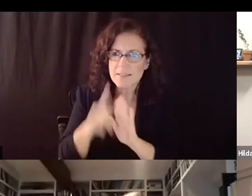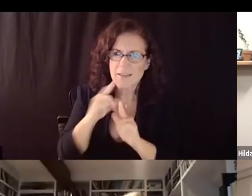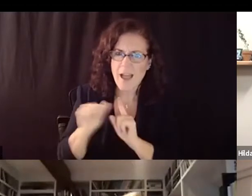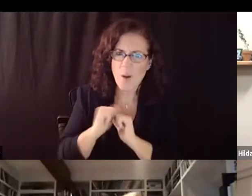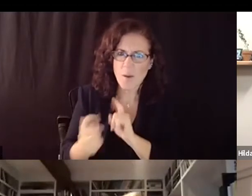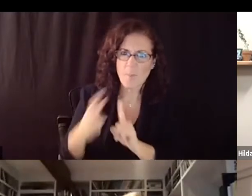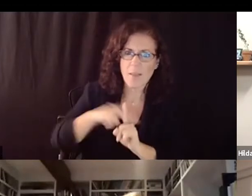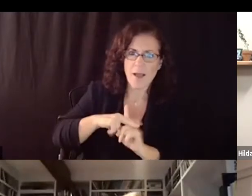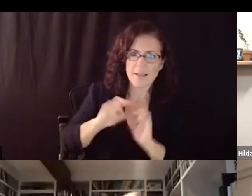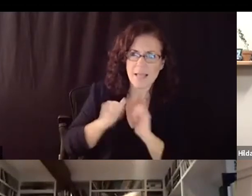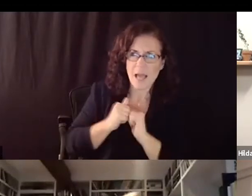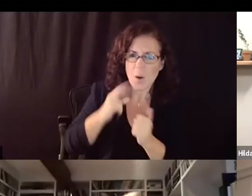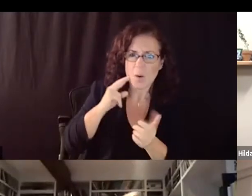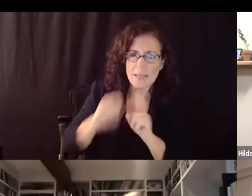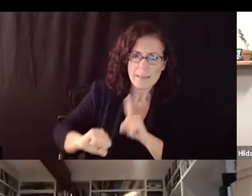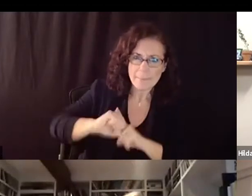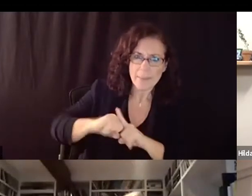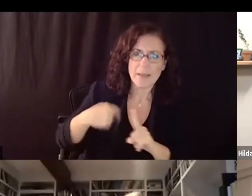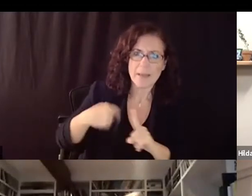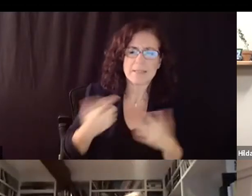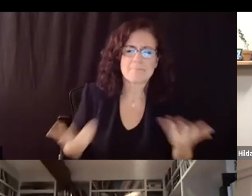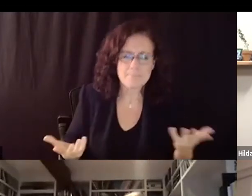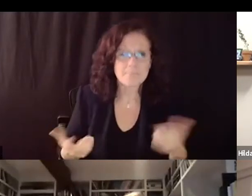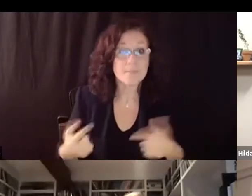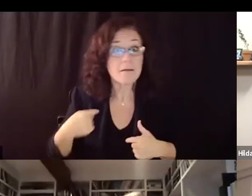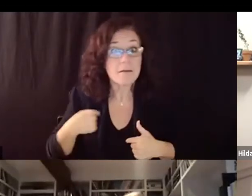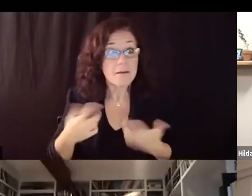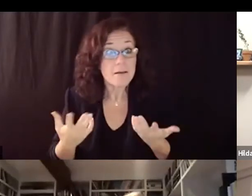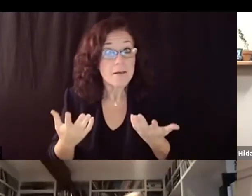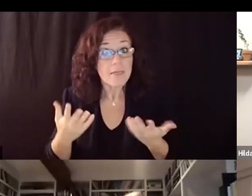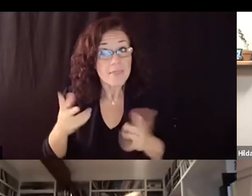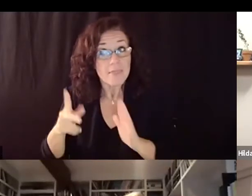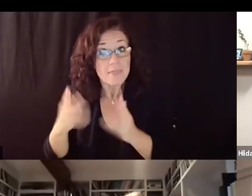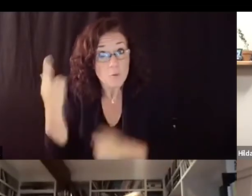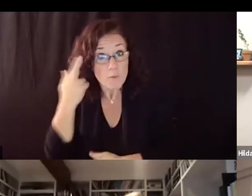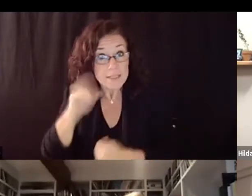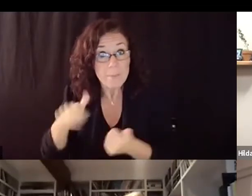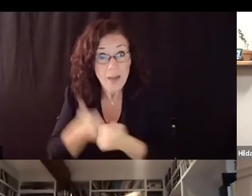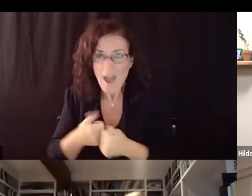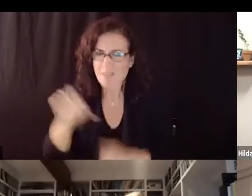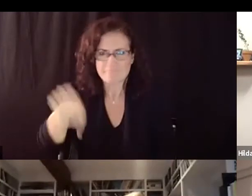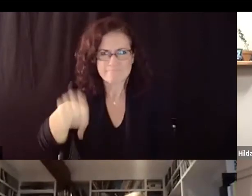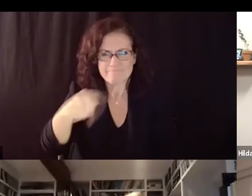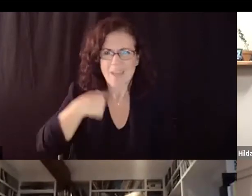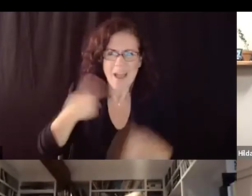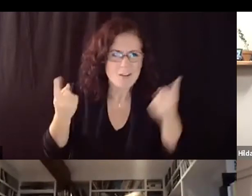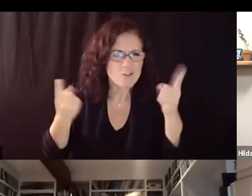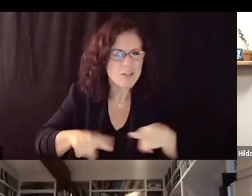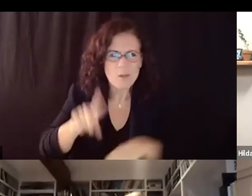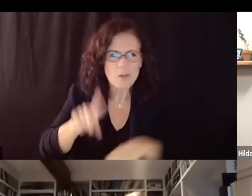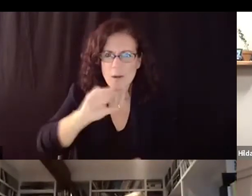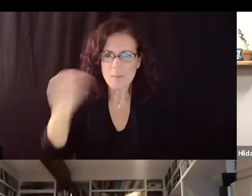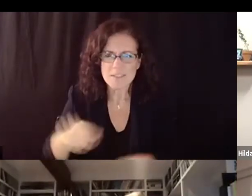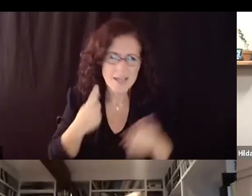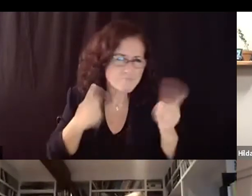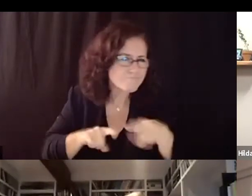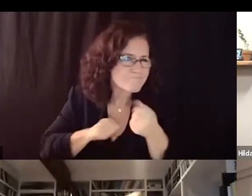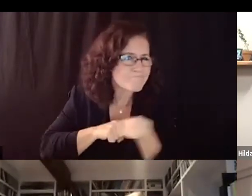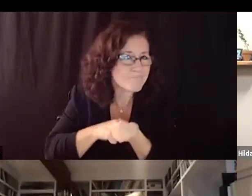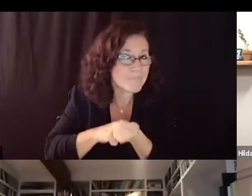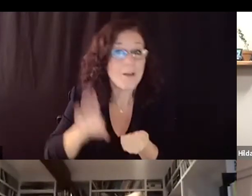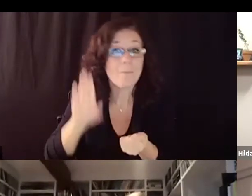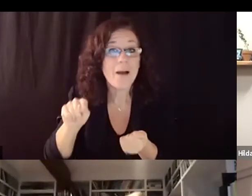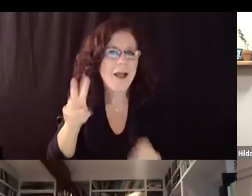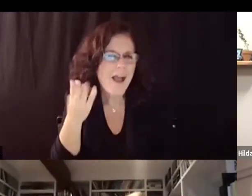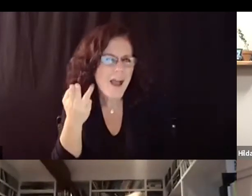this i am all for it everything that was has been said i i agree with um but just the way this is being